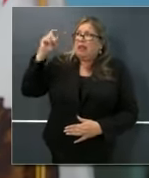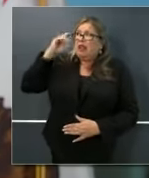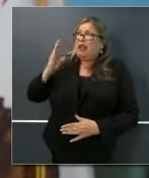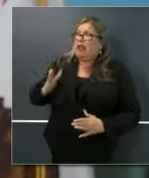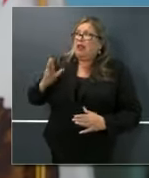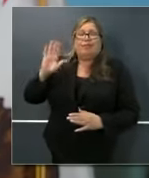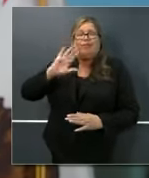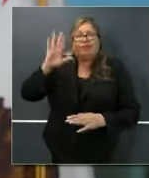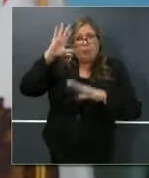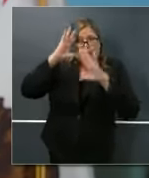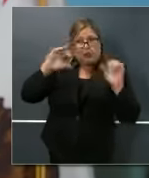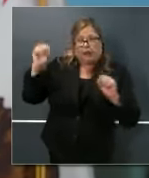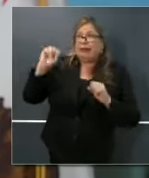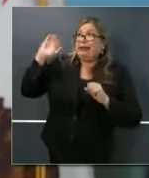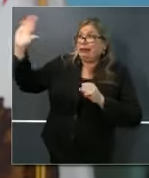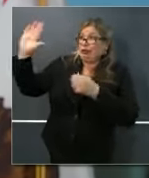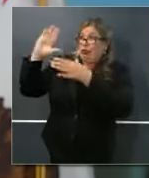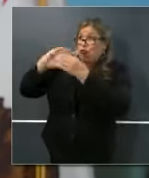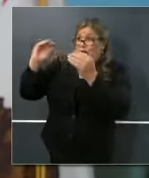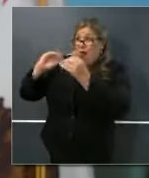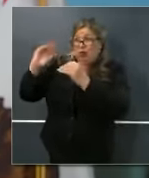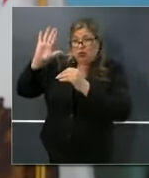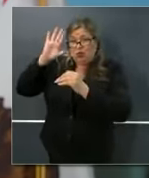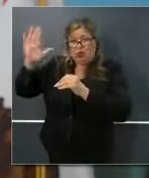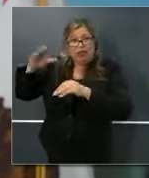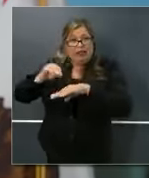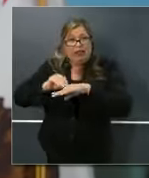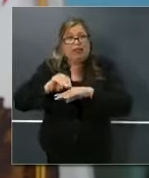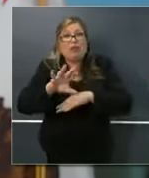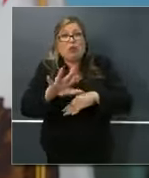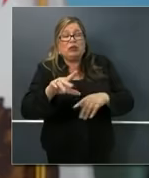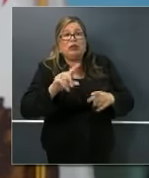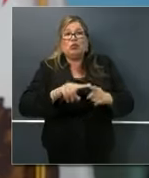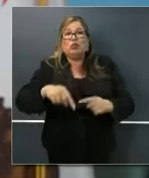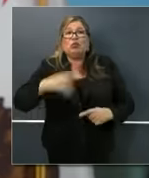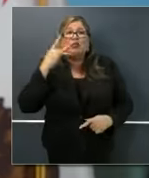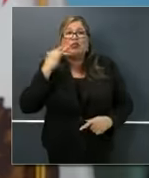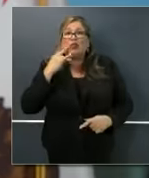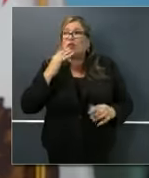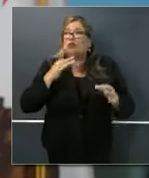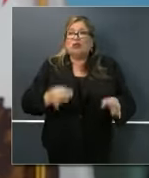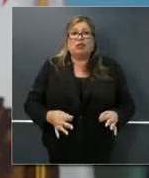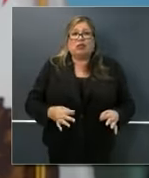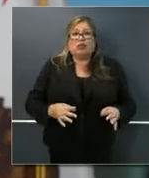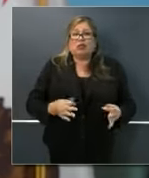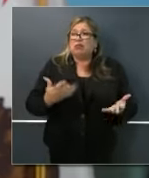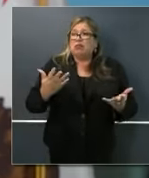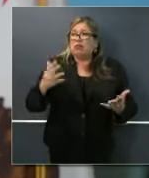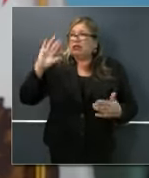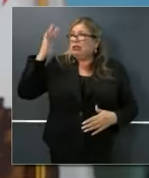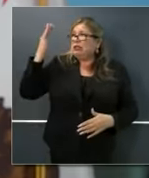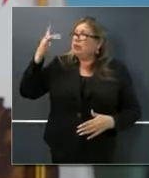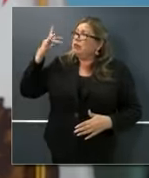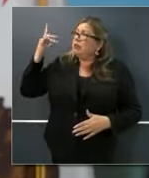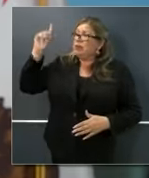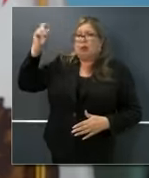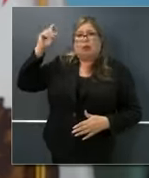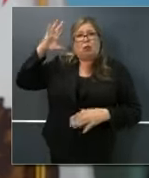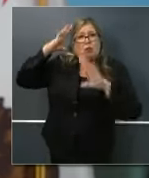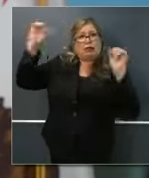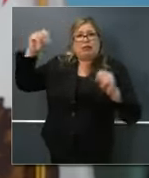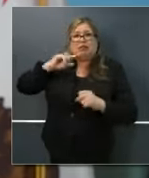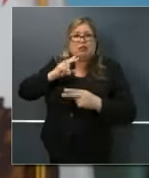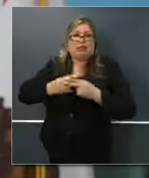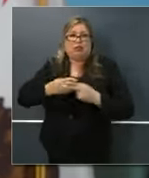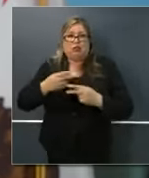how California reopens and how you proceed, does it really matter? It sounds like he is leaving it essentially up to you. And one other question.